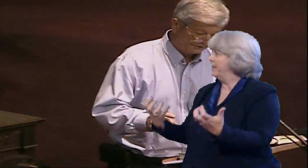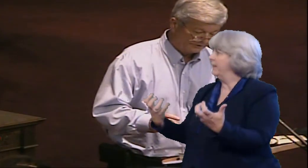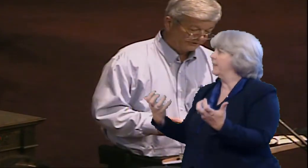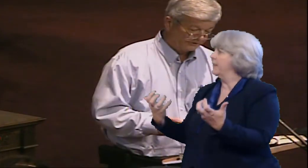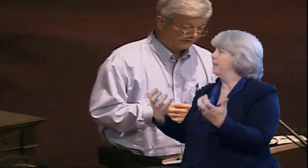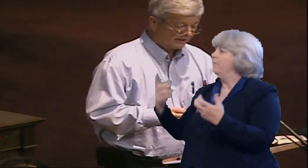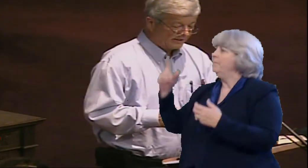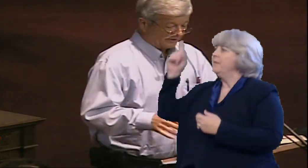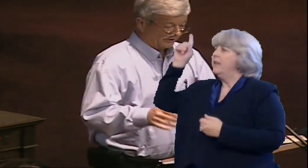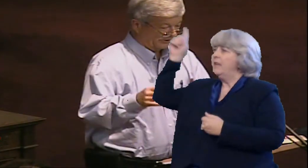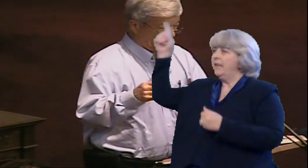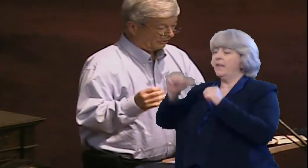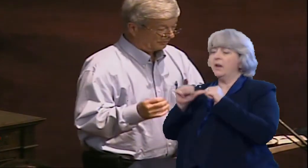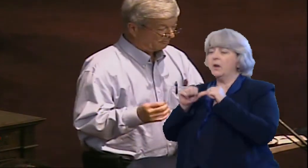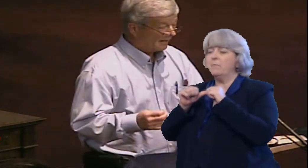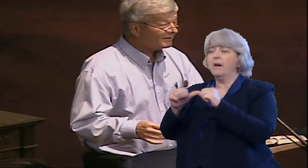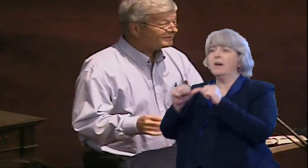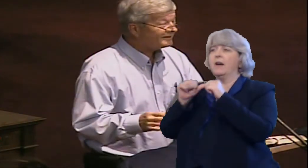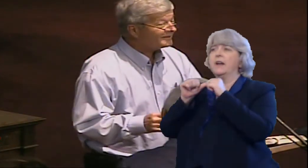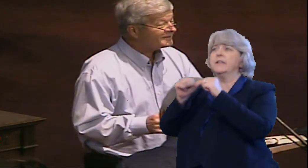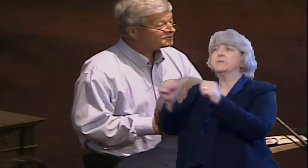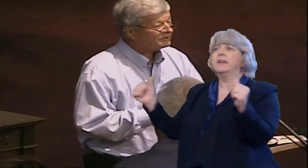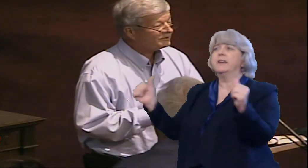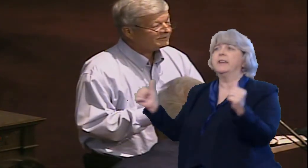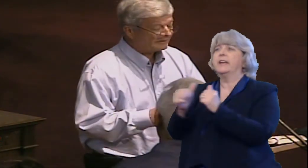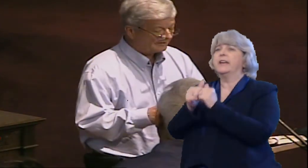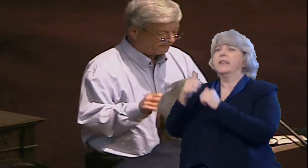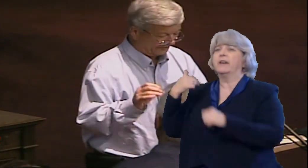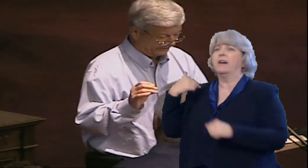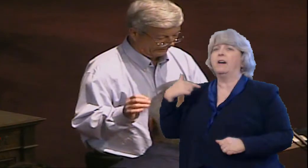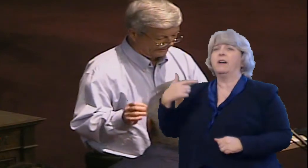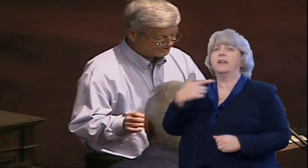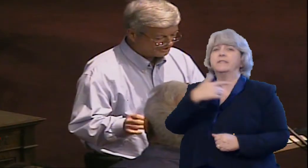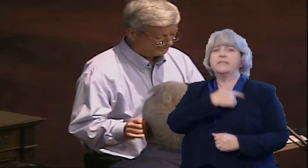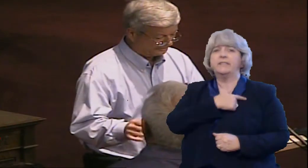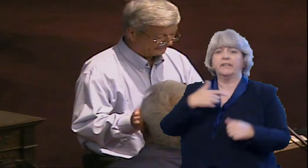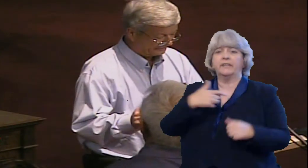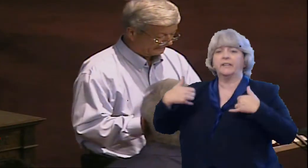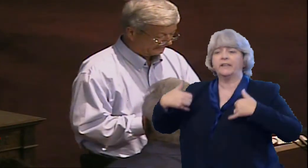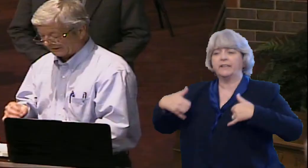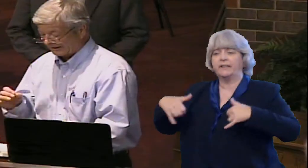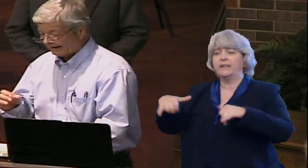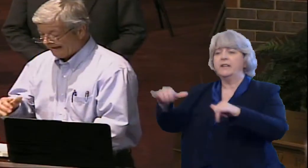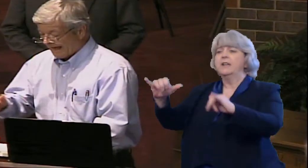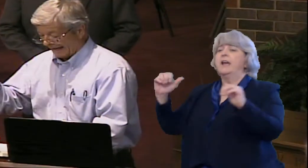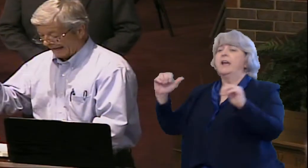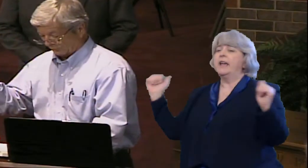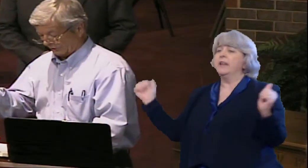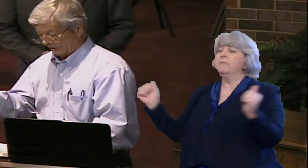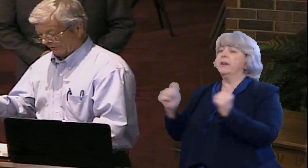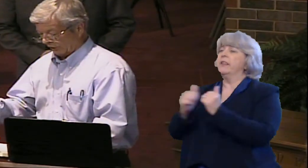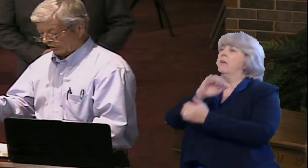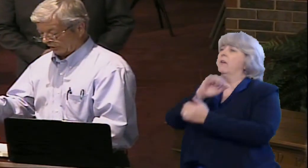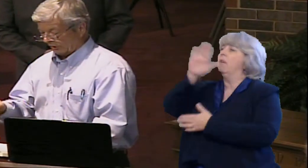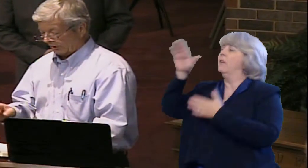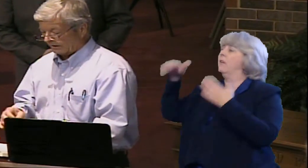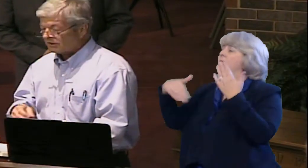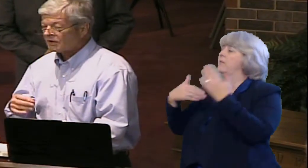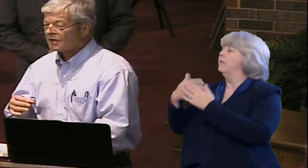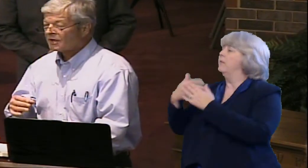good will, He abides with us still and we